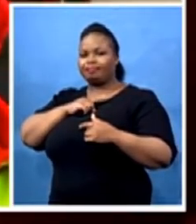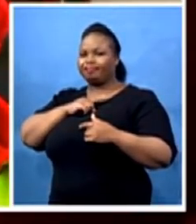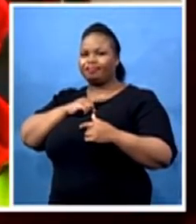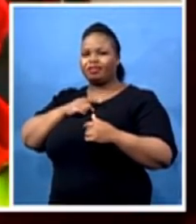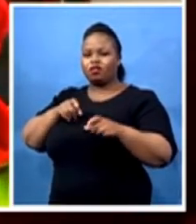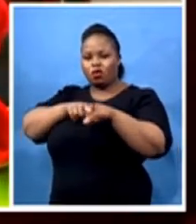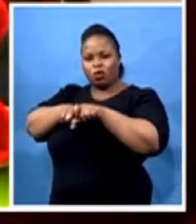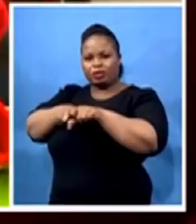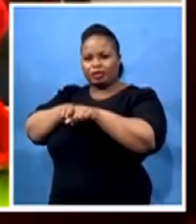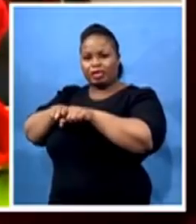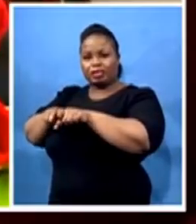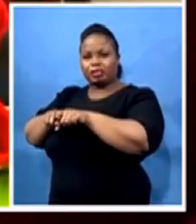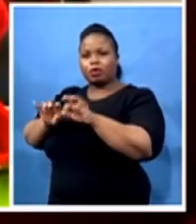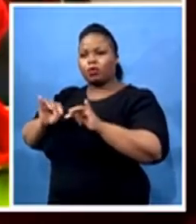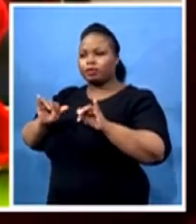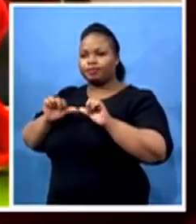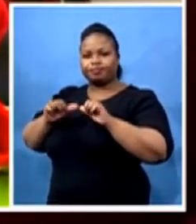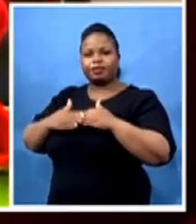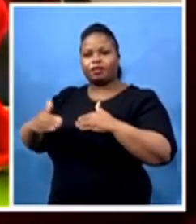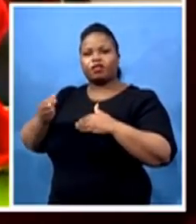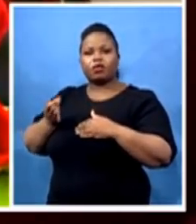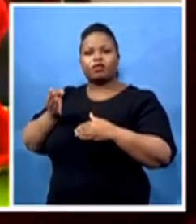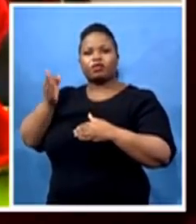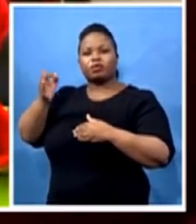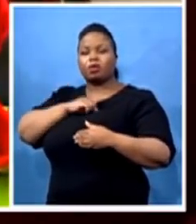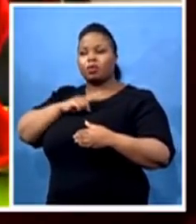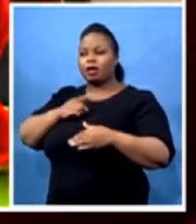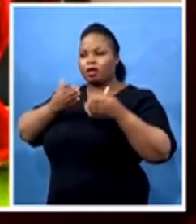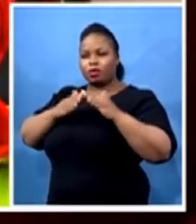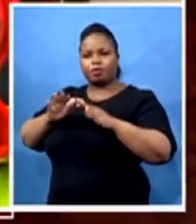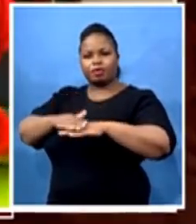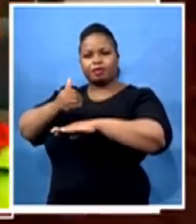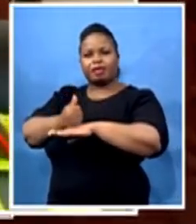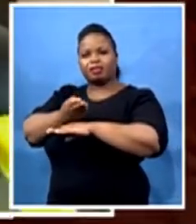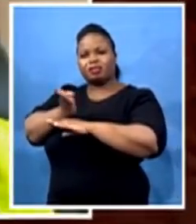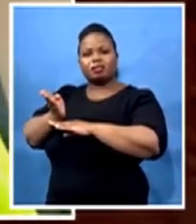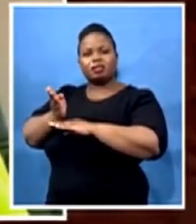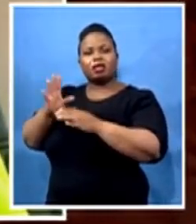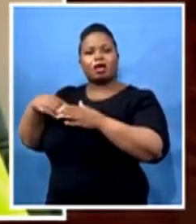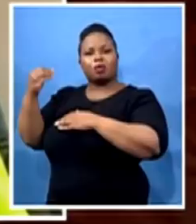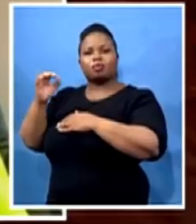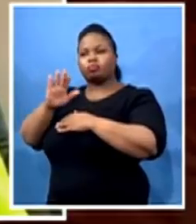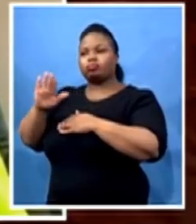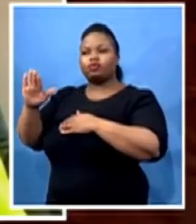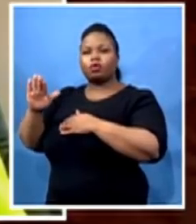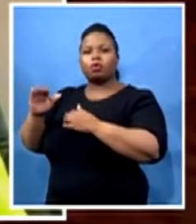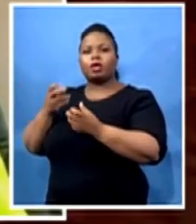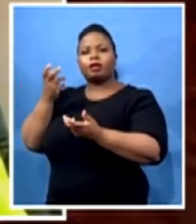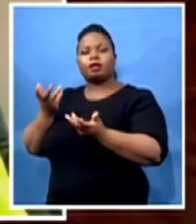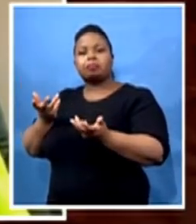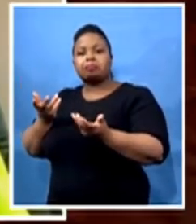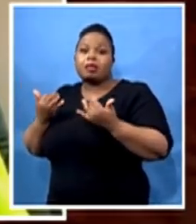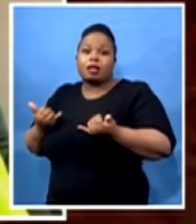Because even our community-based outreach approach towards the surge, it's affected